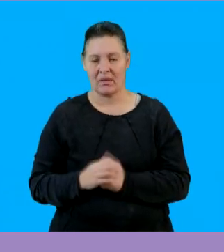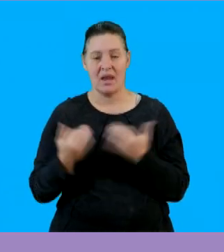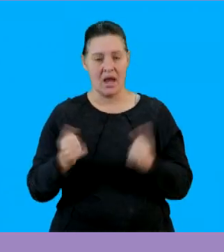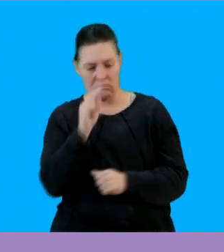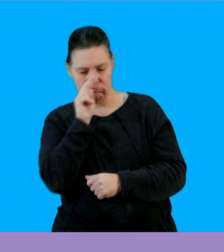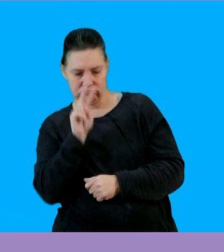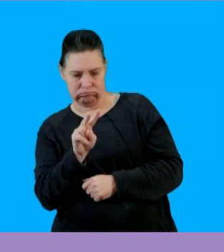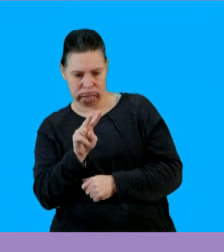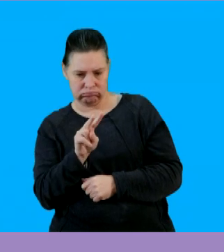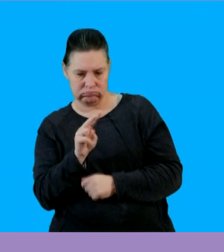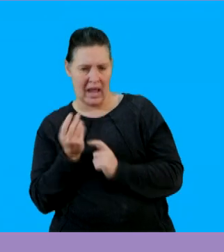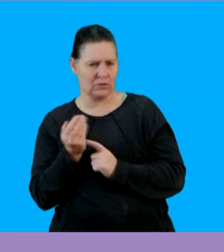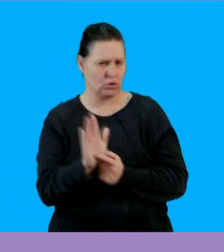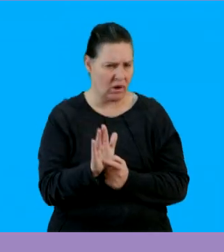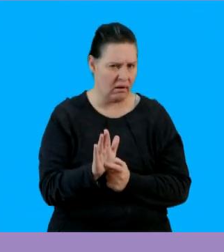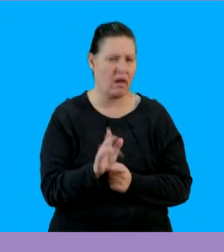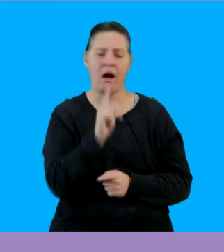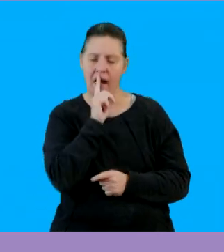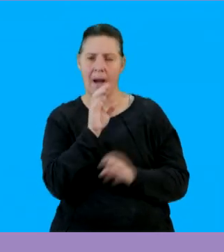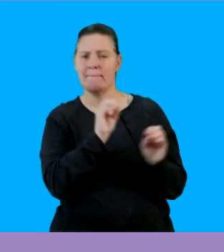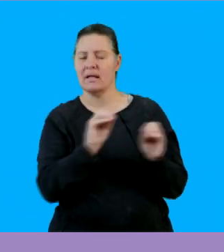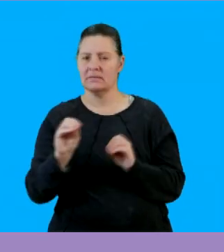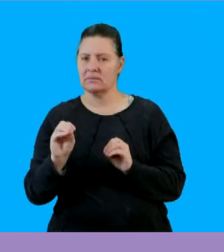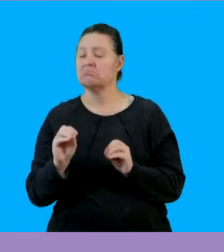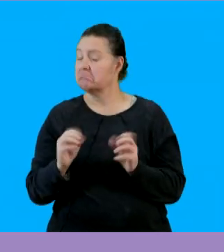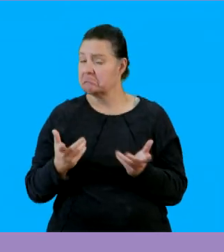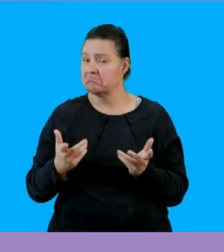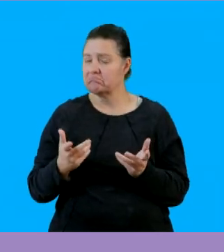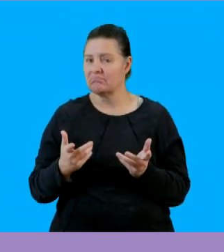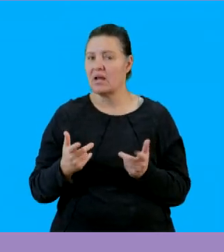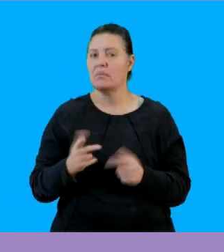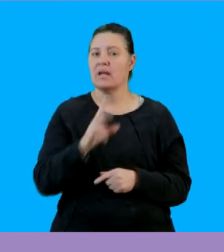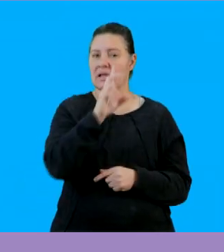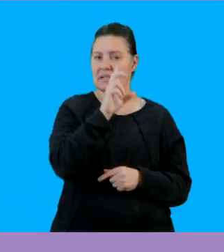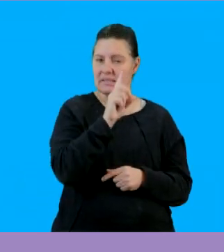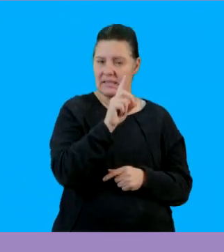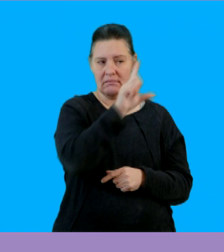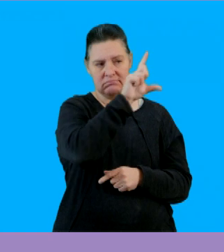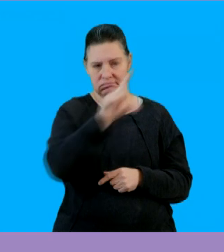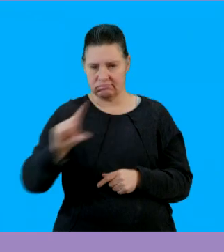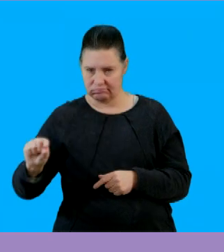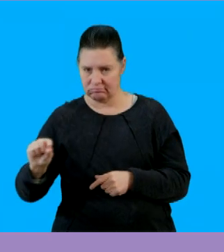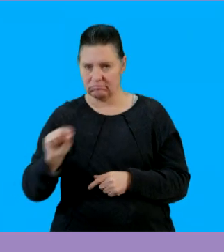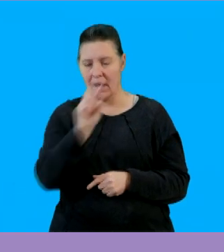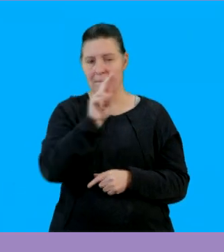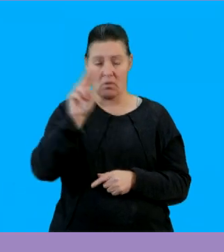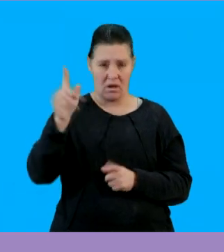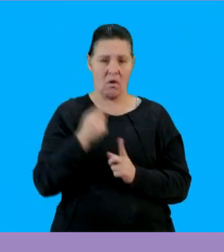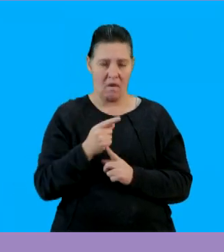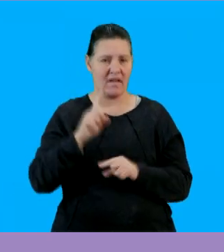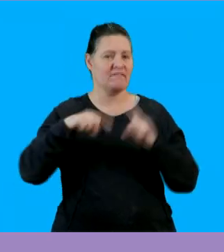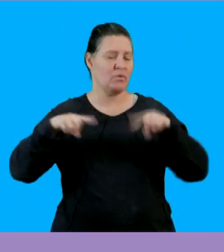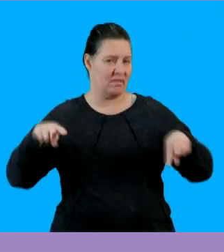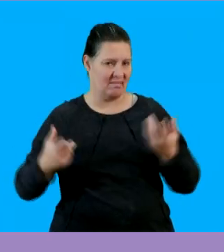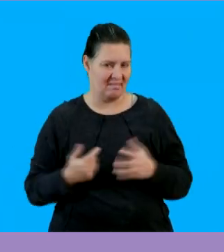2 and when we look at the expression it has been placed accordingly by descending order of powers